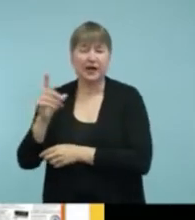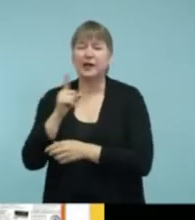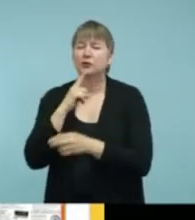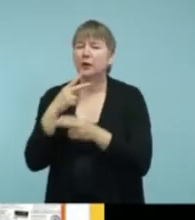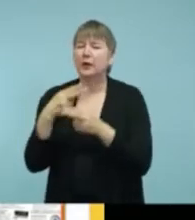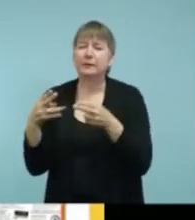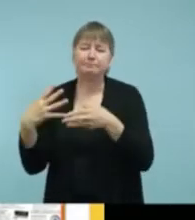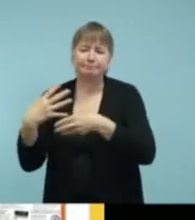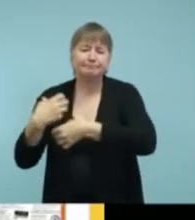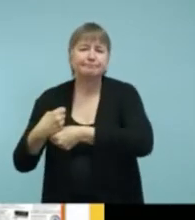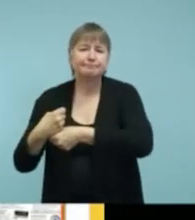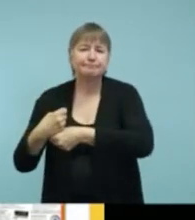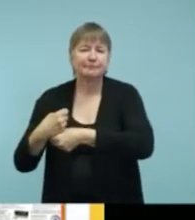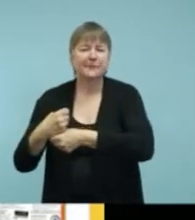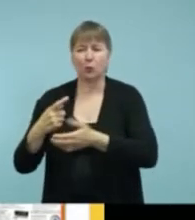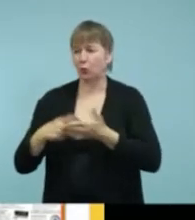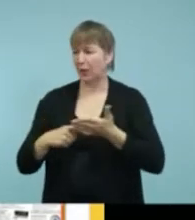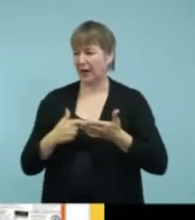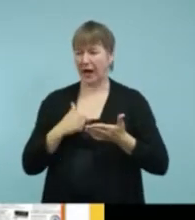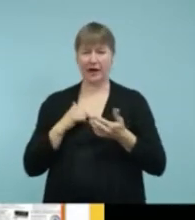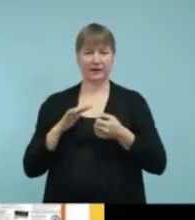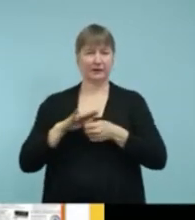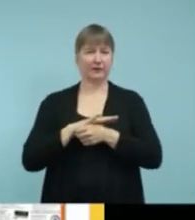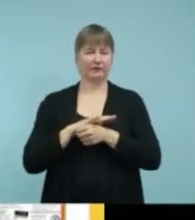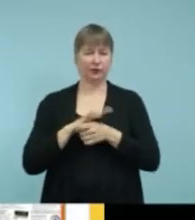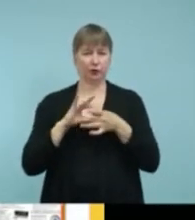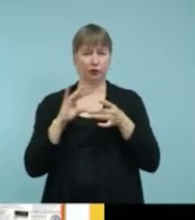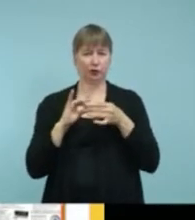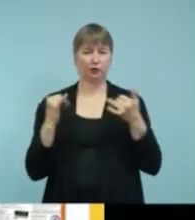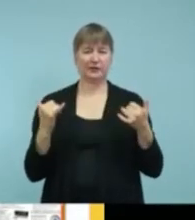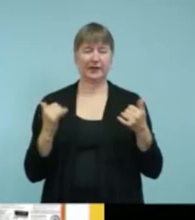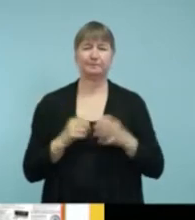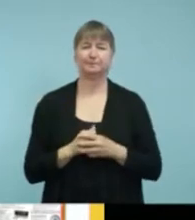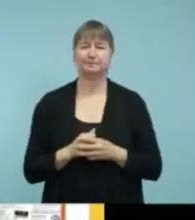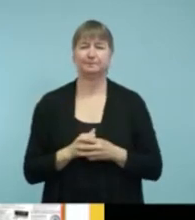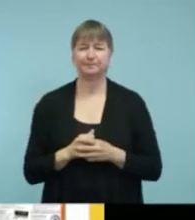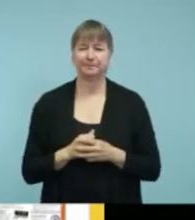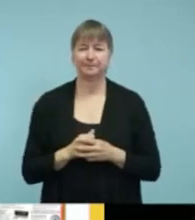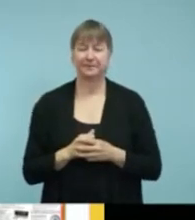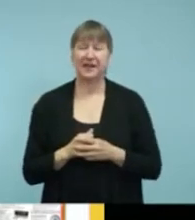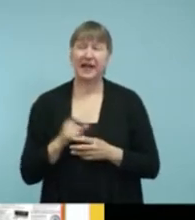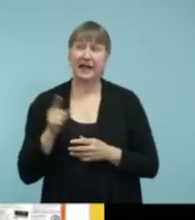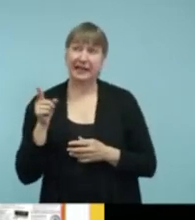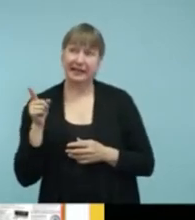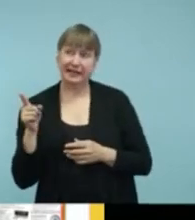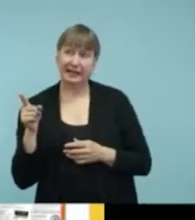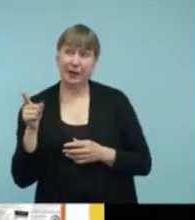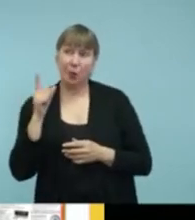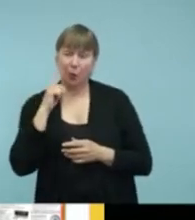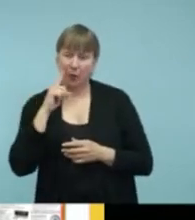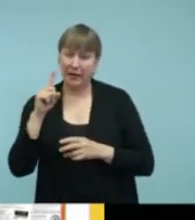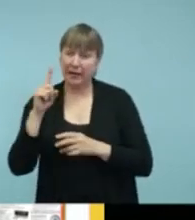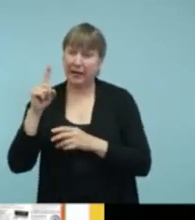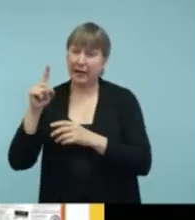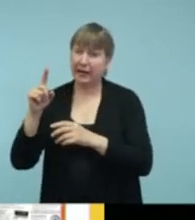like a brief synopsis of what I talked about today. Now I'm not sure if they'll ship to Canada, but in the US